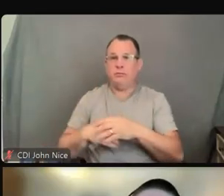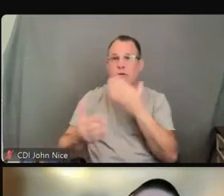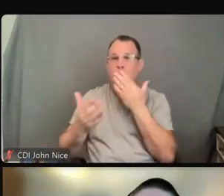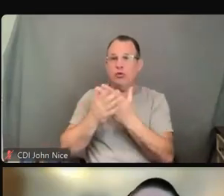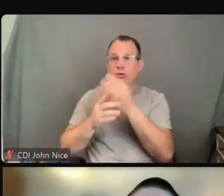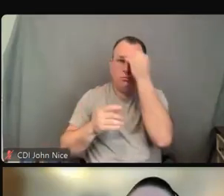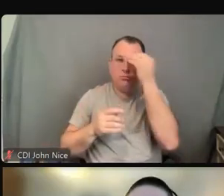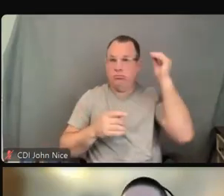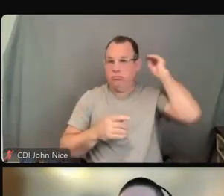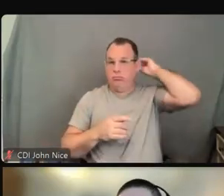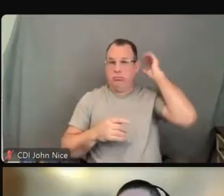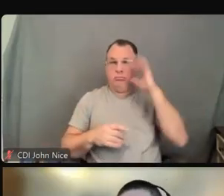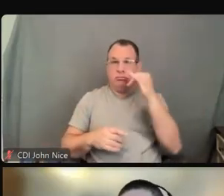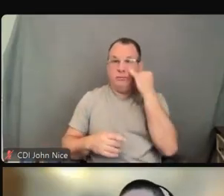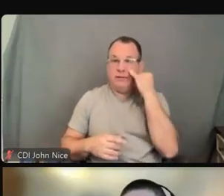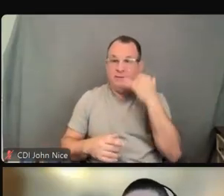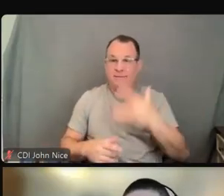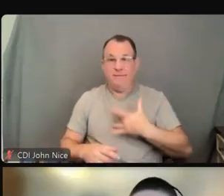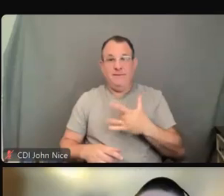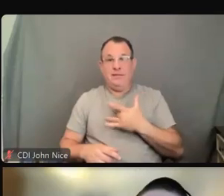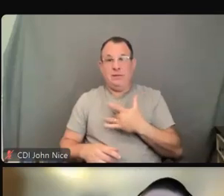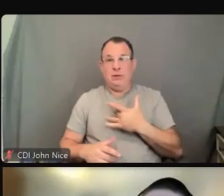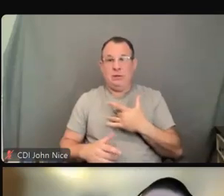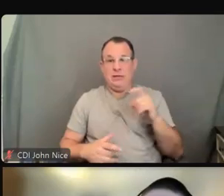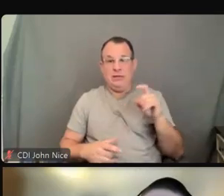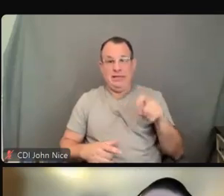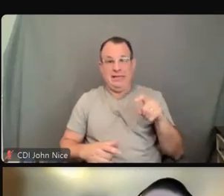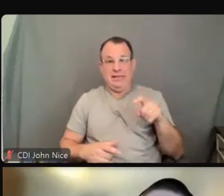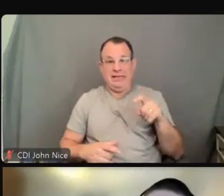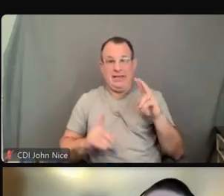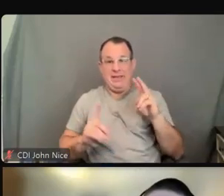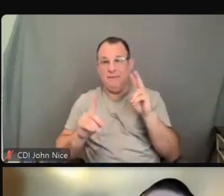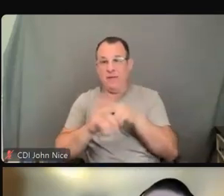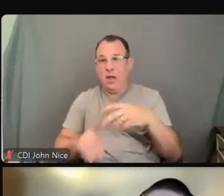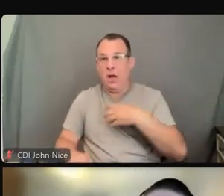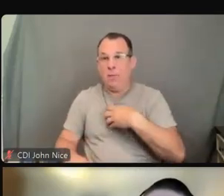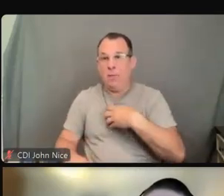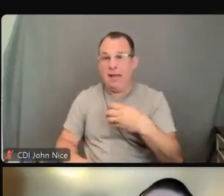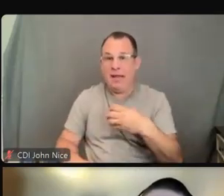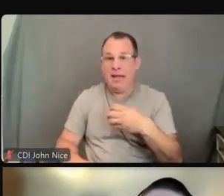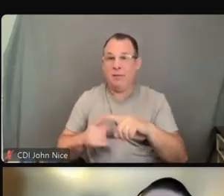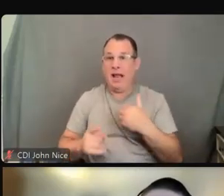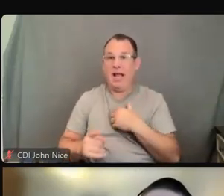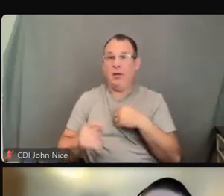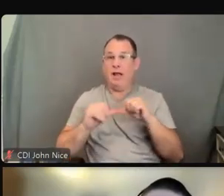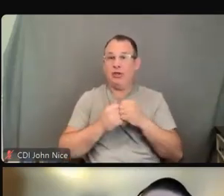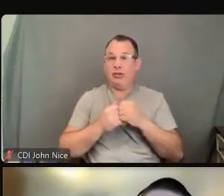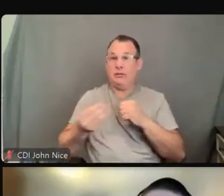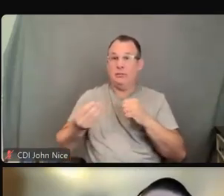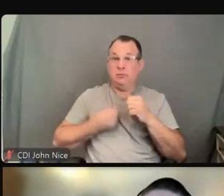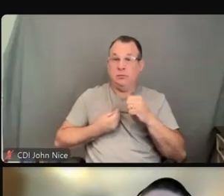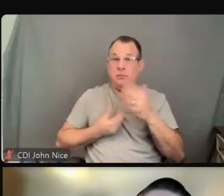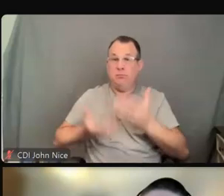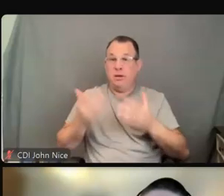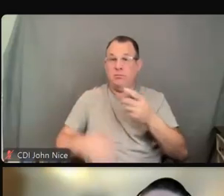to, or you think that you need to, file a complaint with our agency. You may ask for us to just reach out